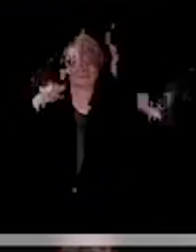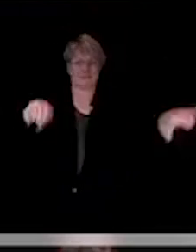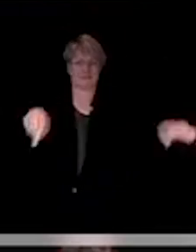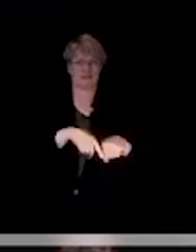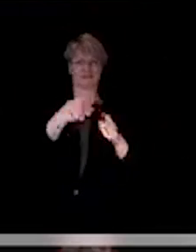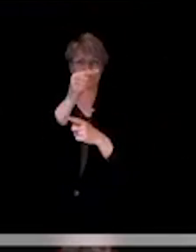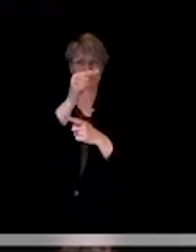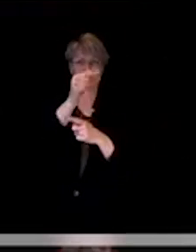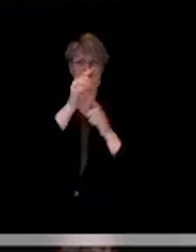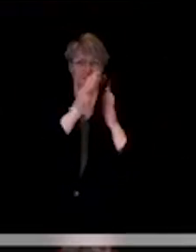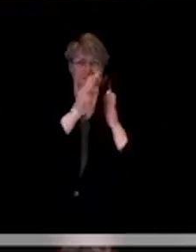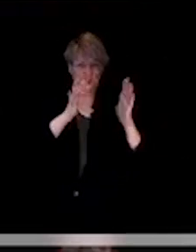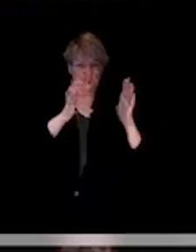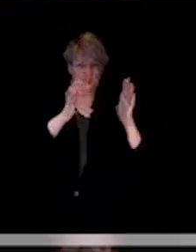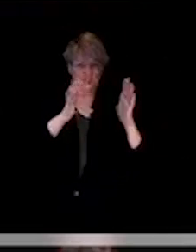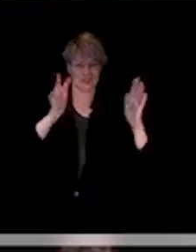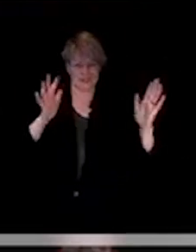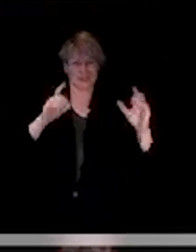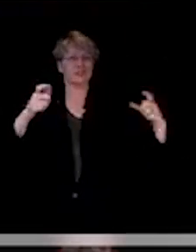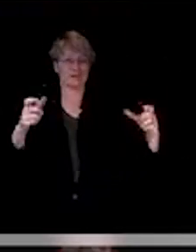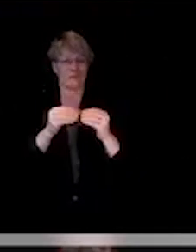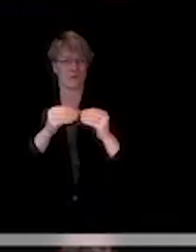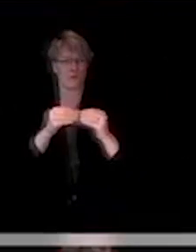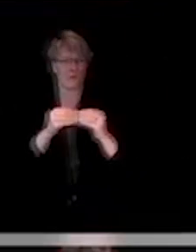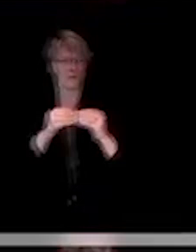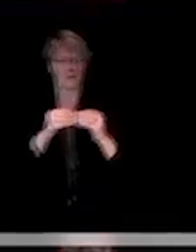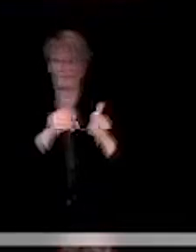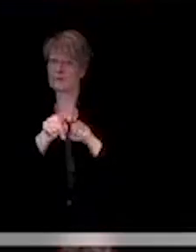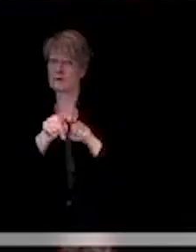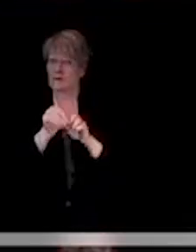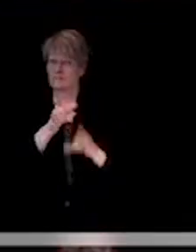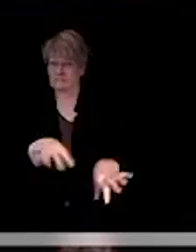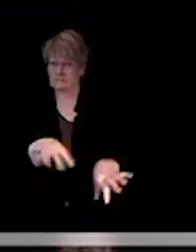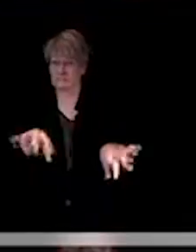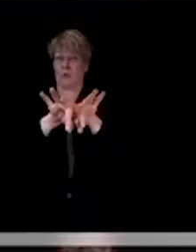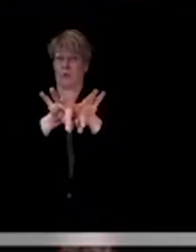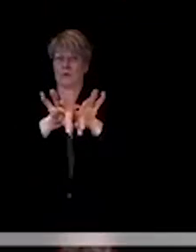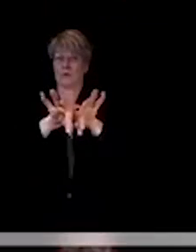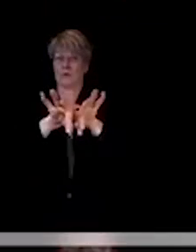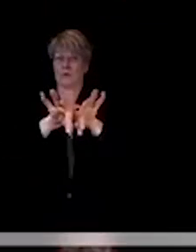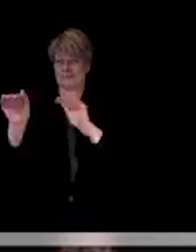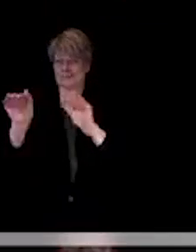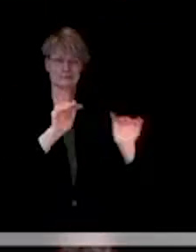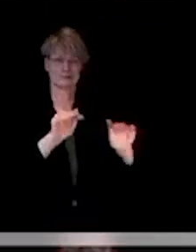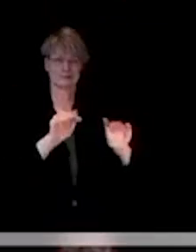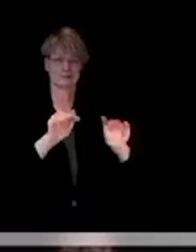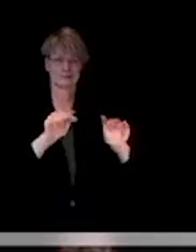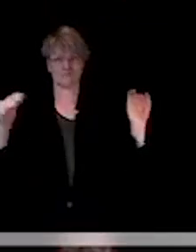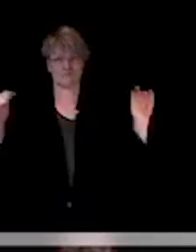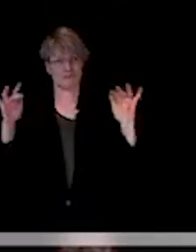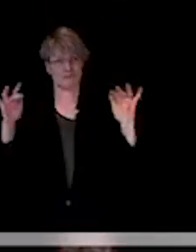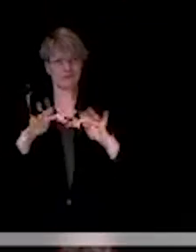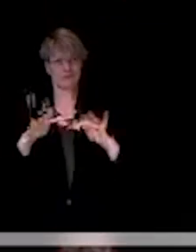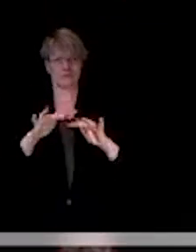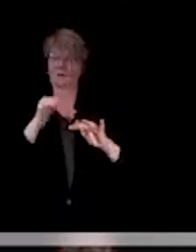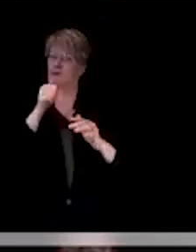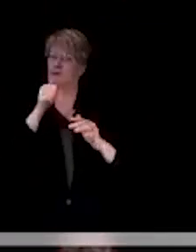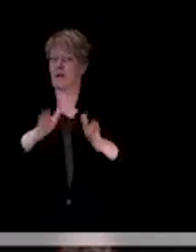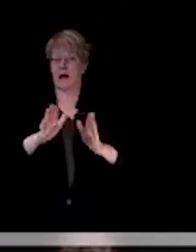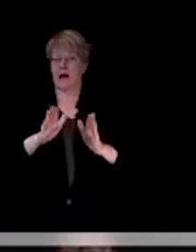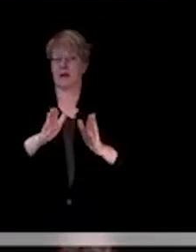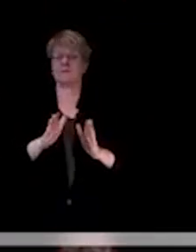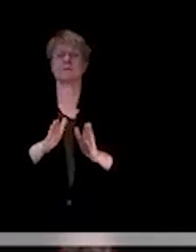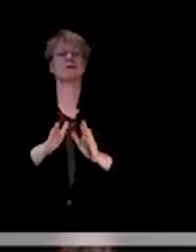do think it's important to reiterate that gatherings are still not allowed other than for protests or faith